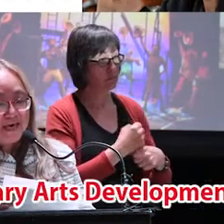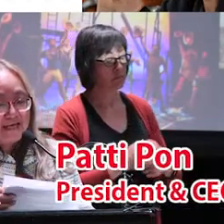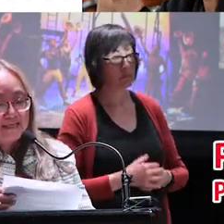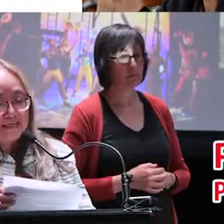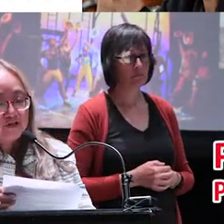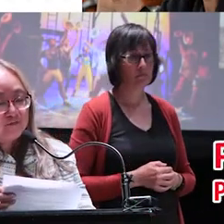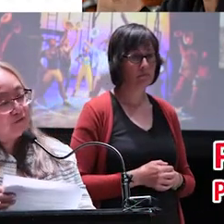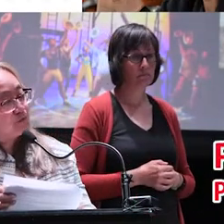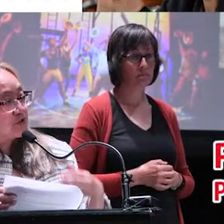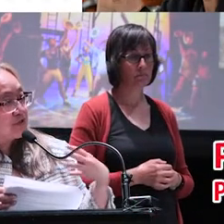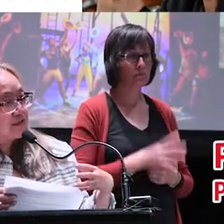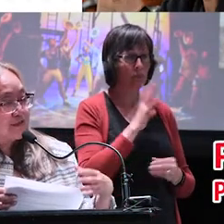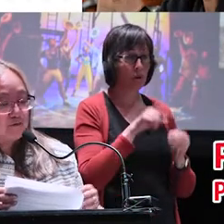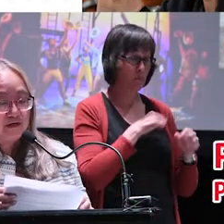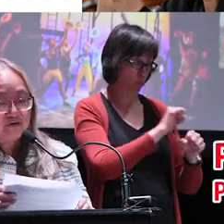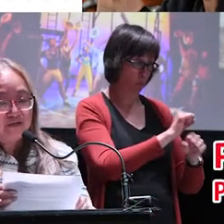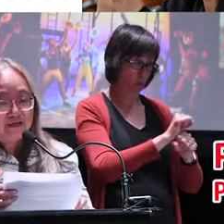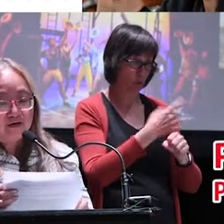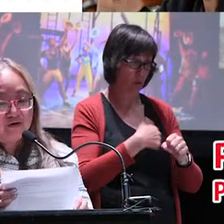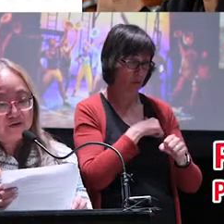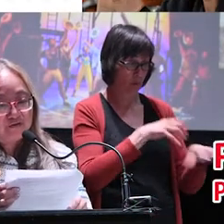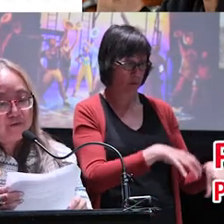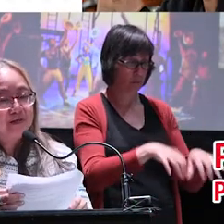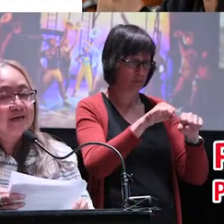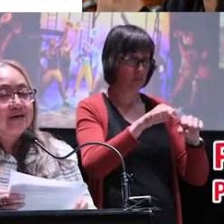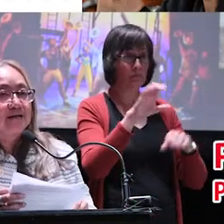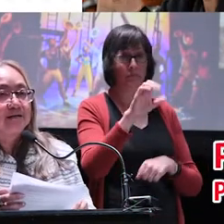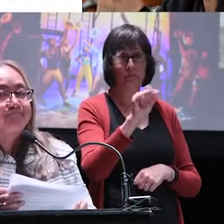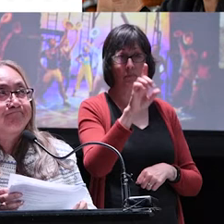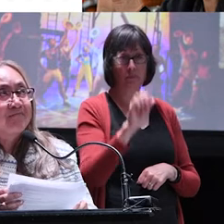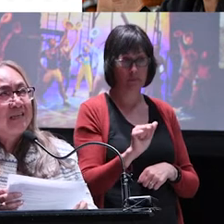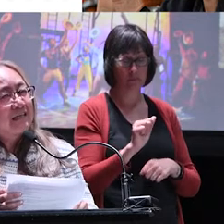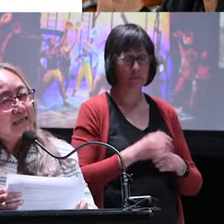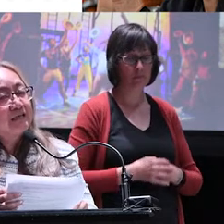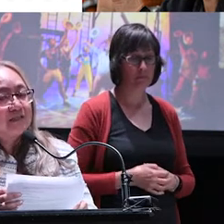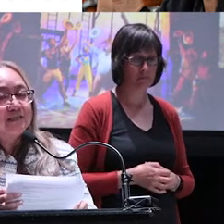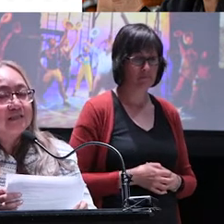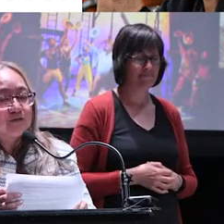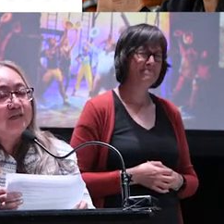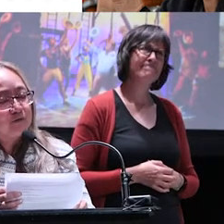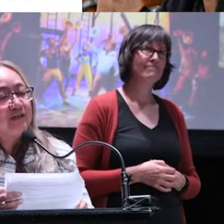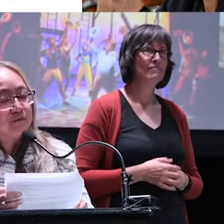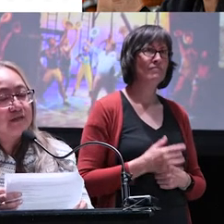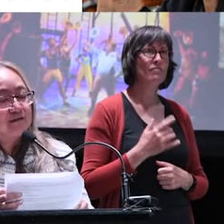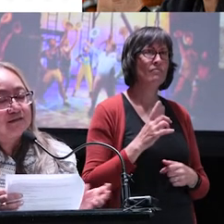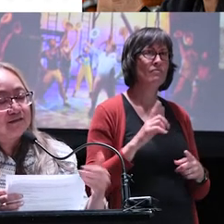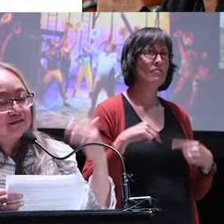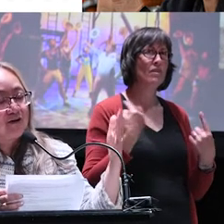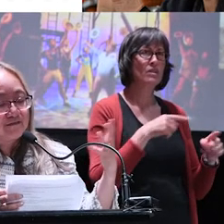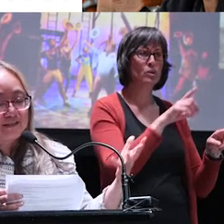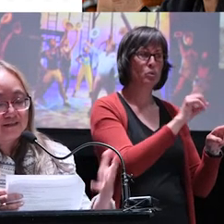and in terms of the work that we undertook in Calgary Arts Development, kind of since 2020 when